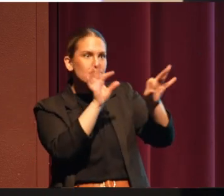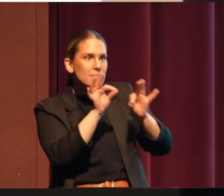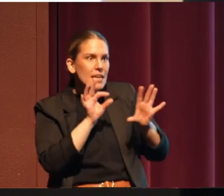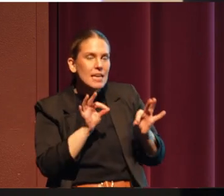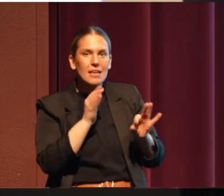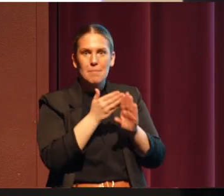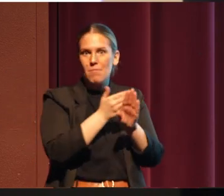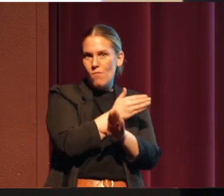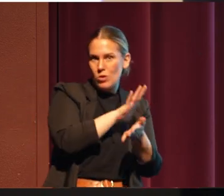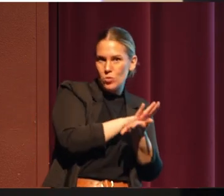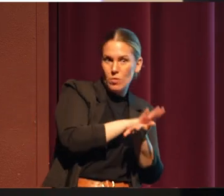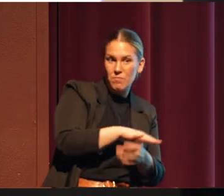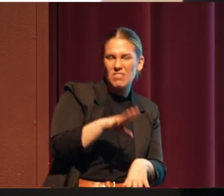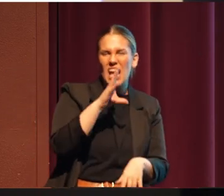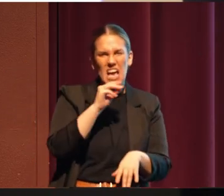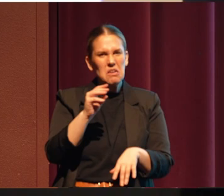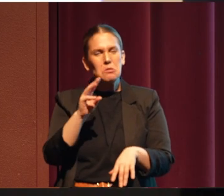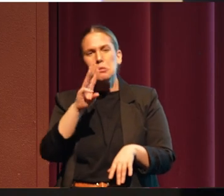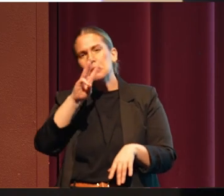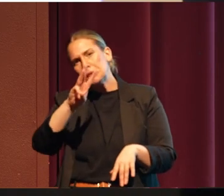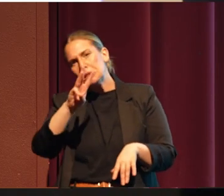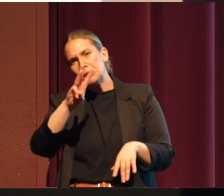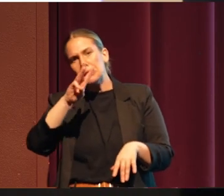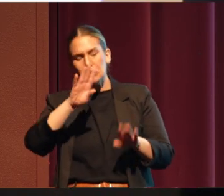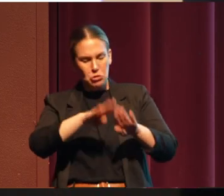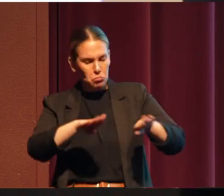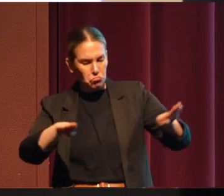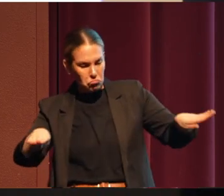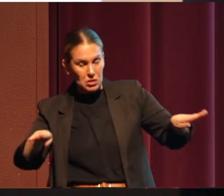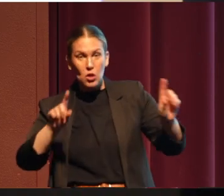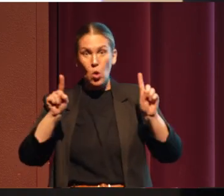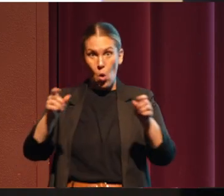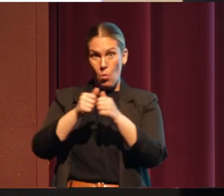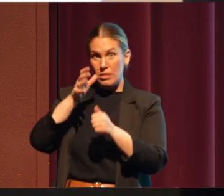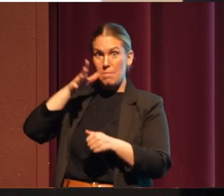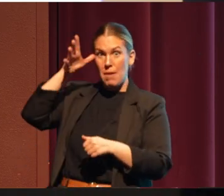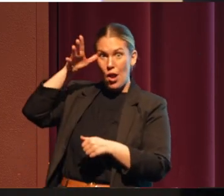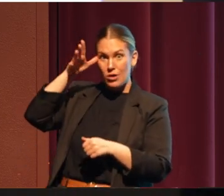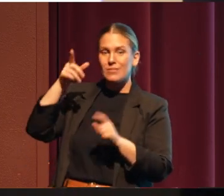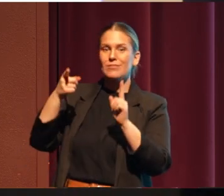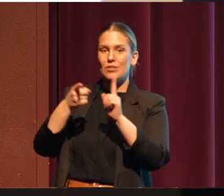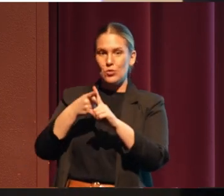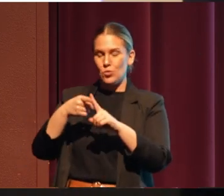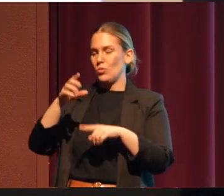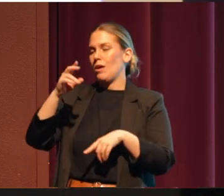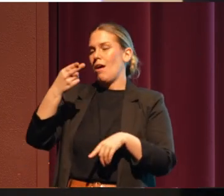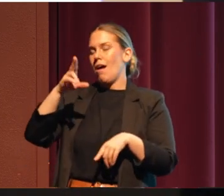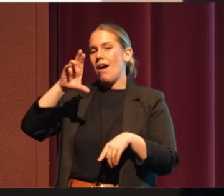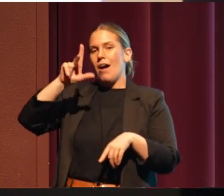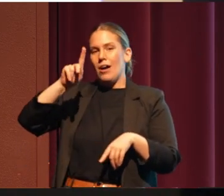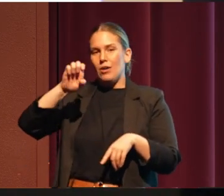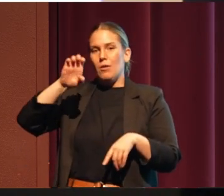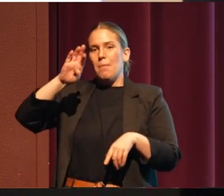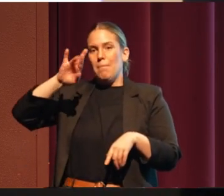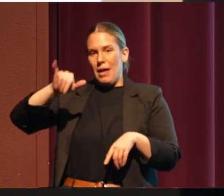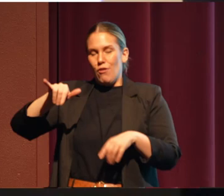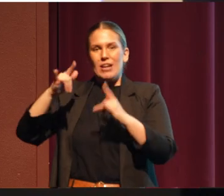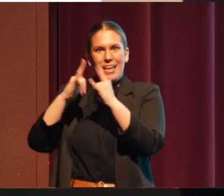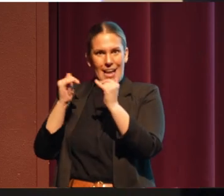And there were six kids. And so they would go with their parents to huckleberry camp for a week. And each of them had a bucket.